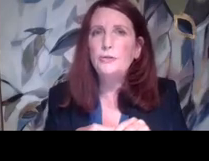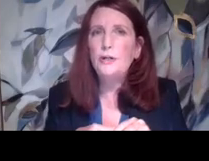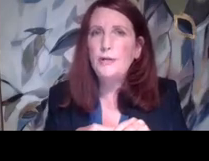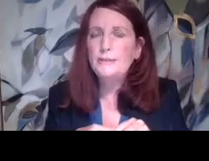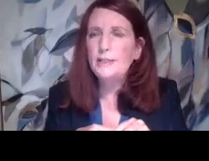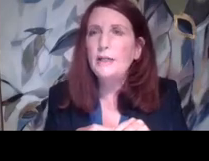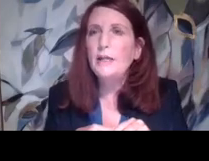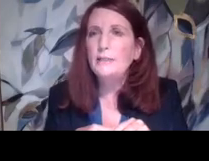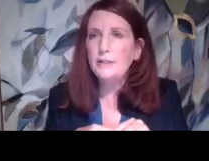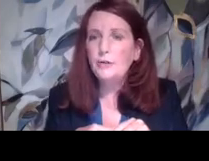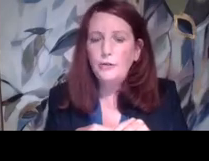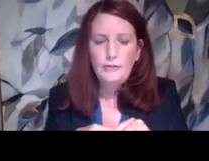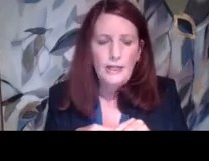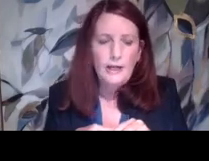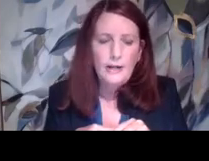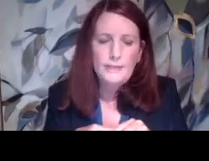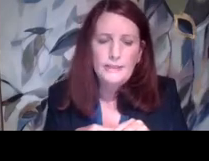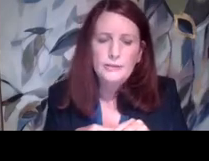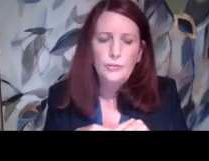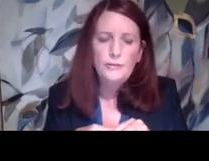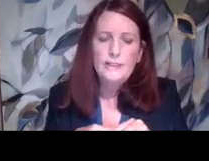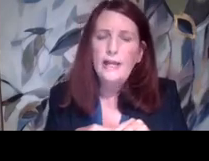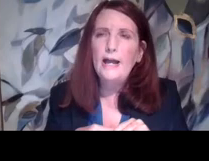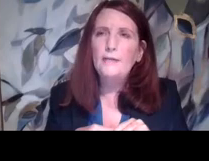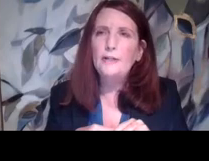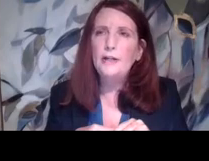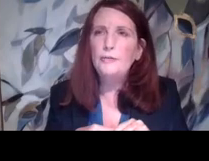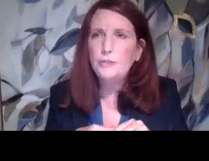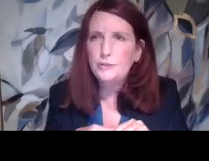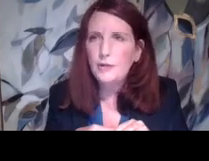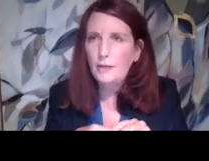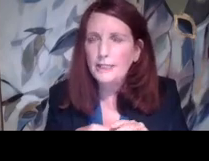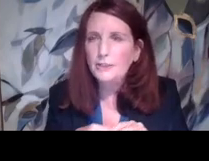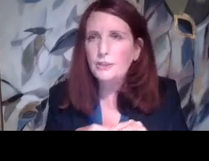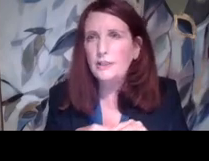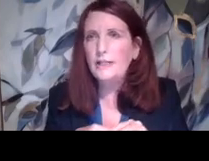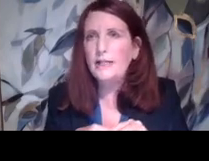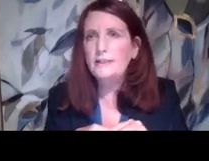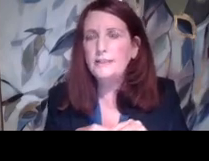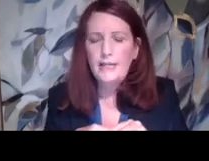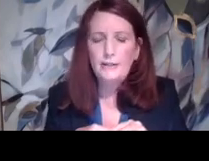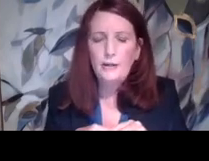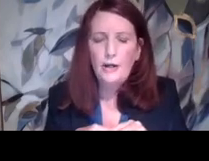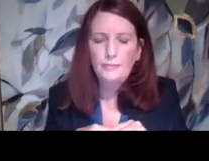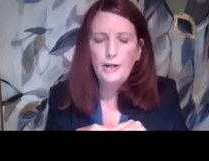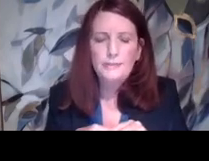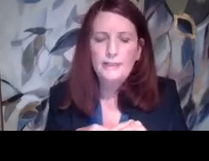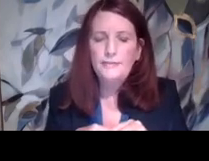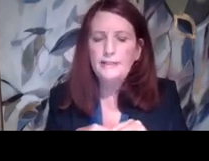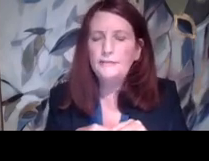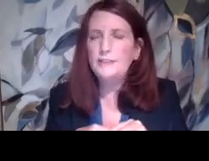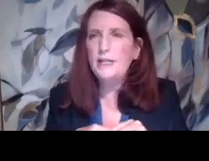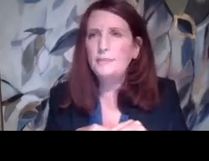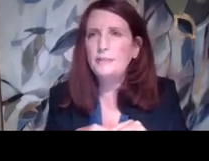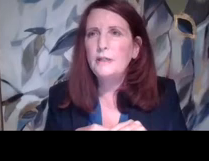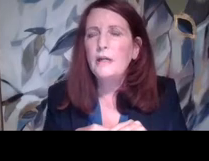discriminatory harassment did occur, um, then schools have another obligation. And that's to take, uh, prompt and